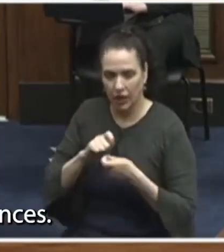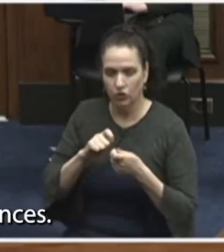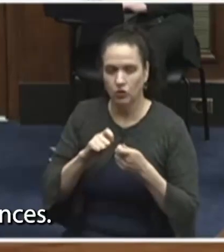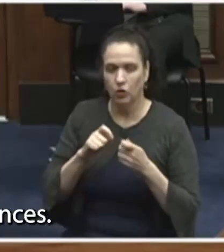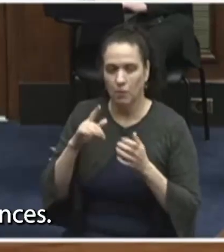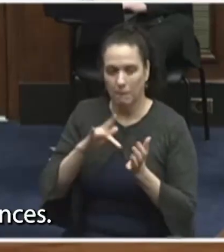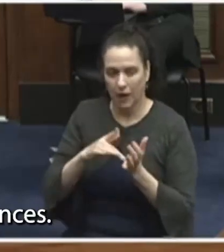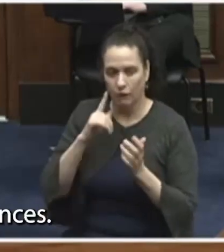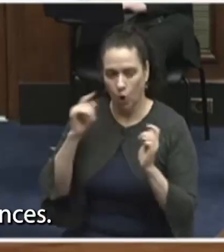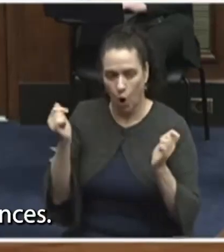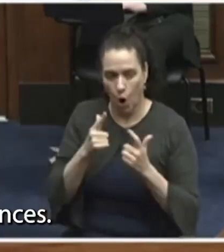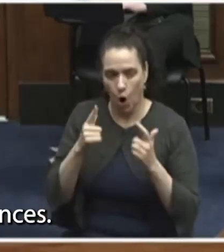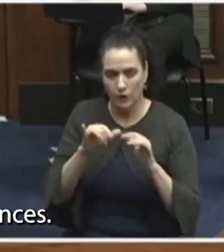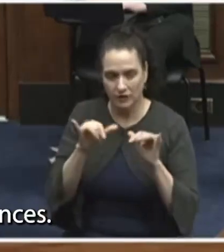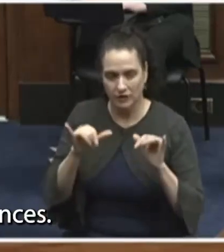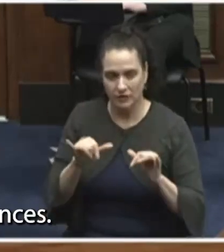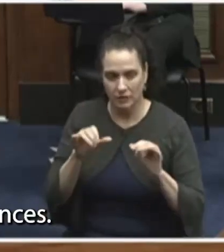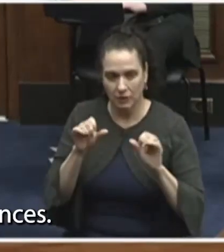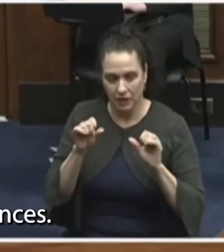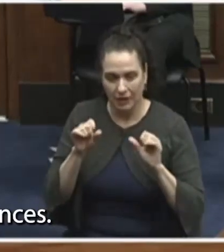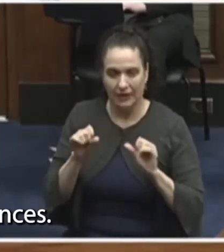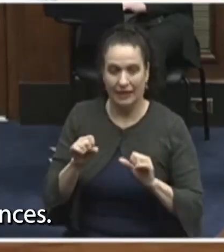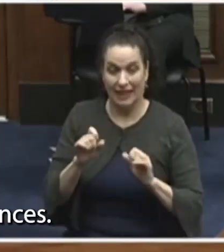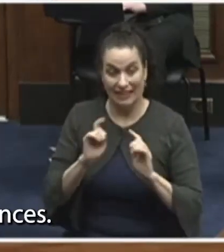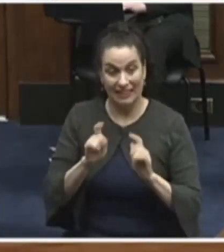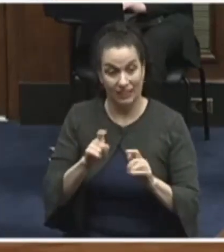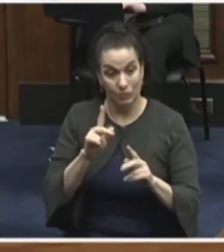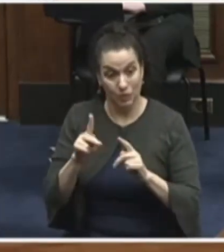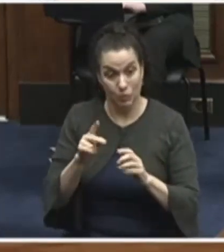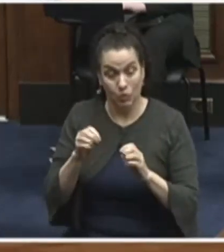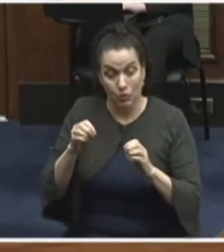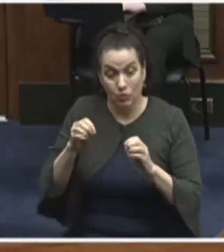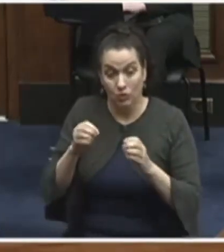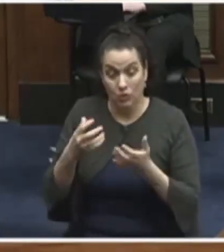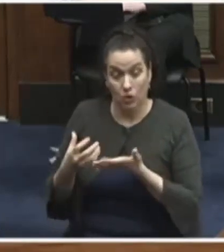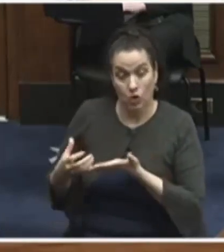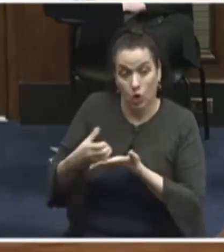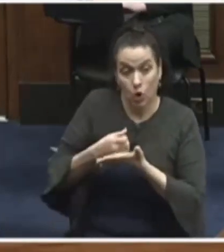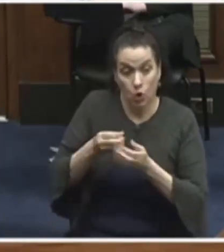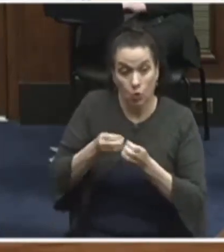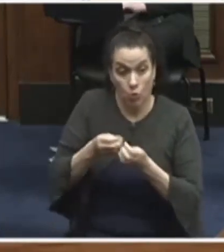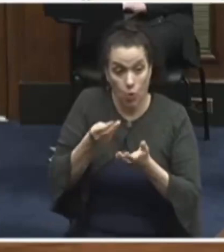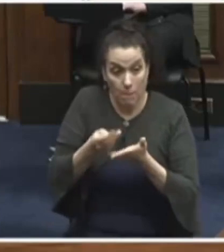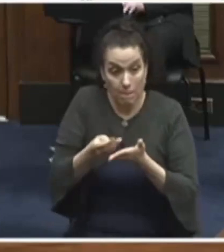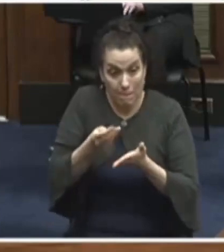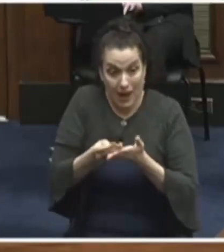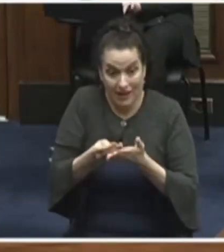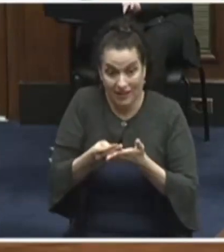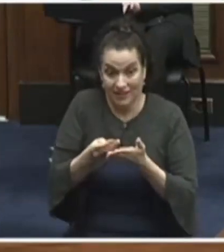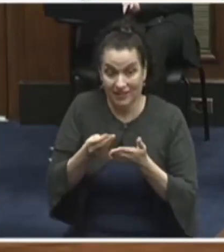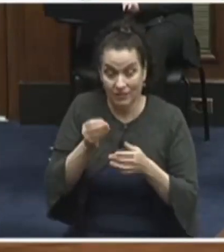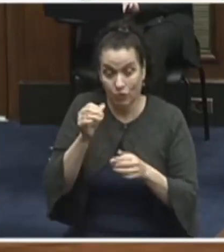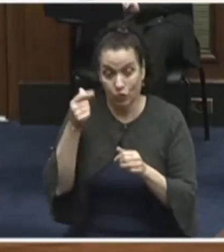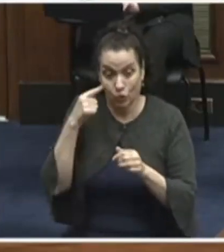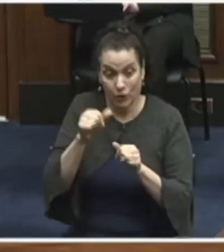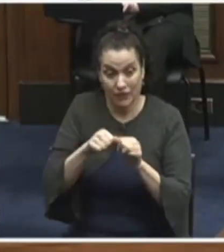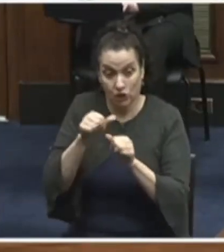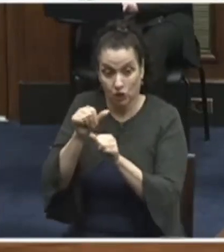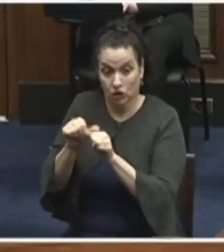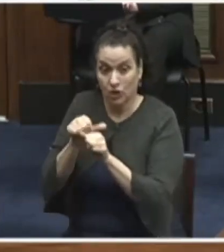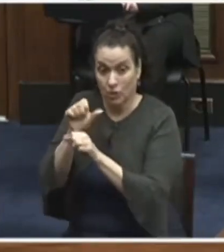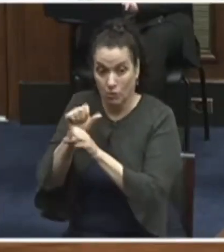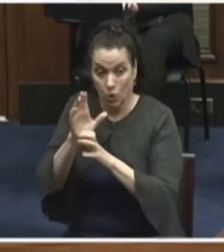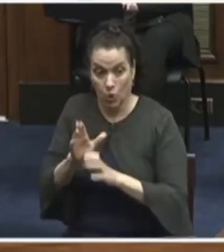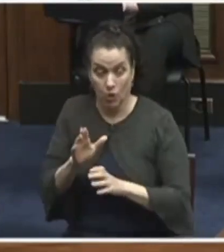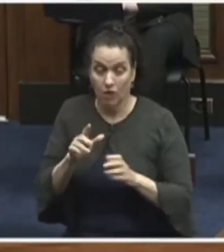actually give people a raise in many circumstances. Now, a common rebuttal to that, and a common rebuttal to Medicare for all, that